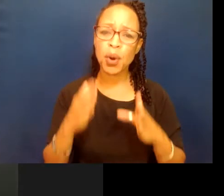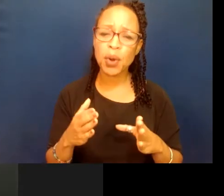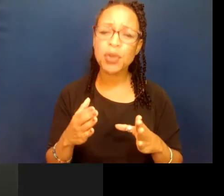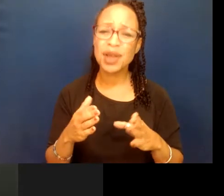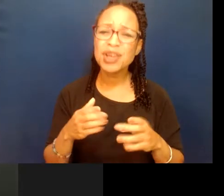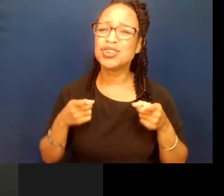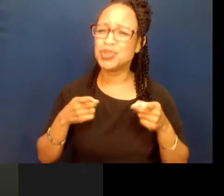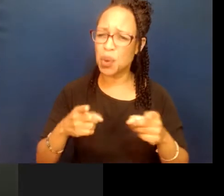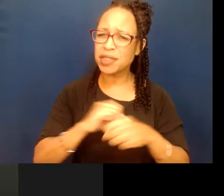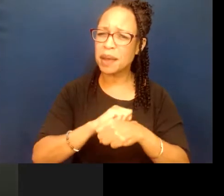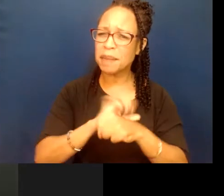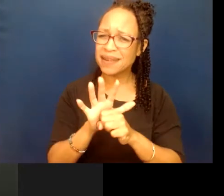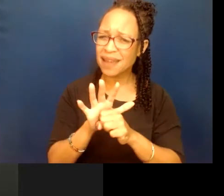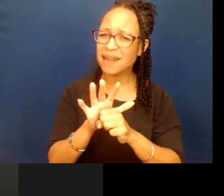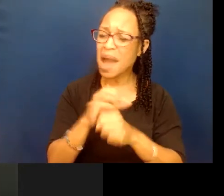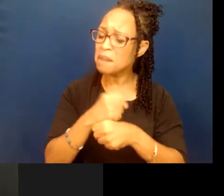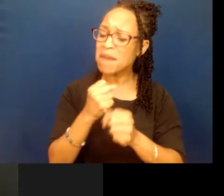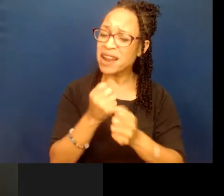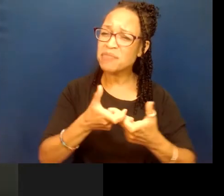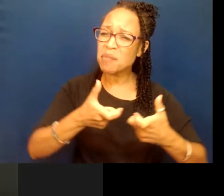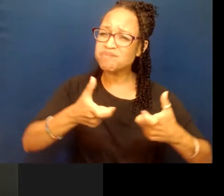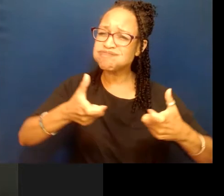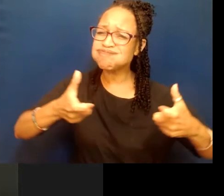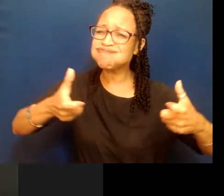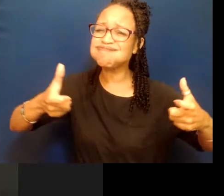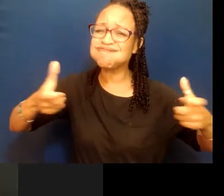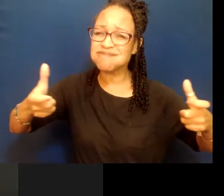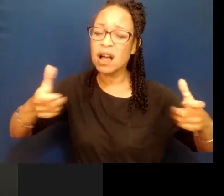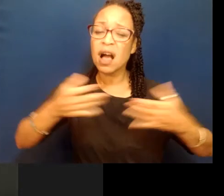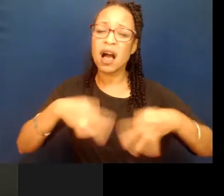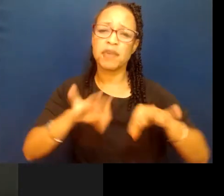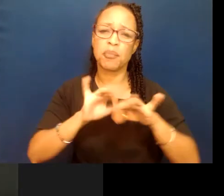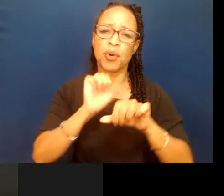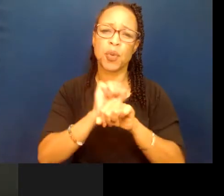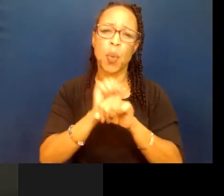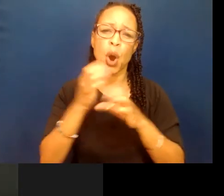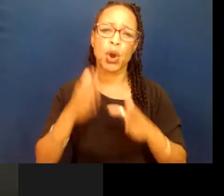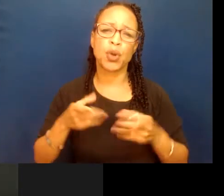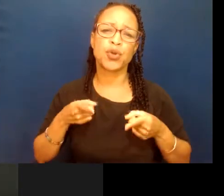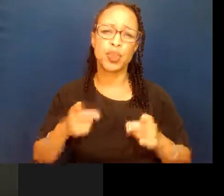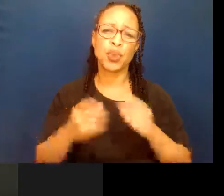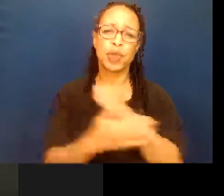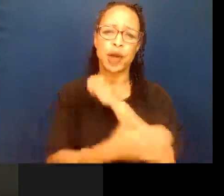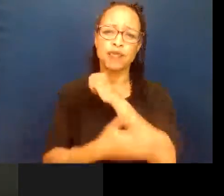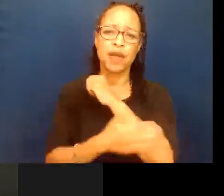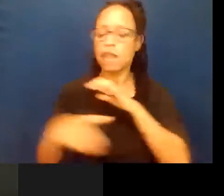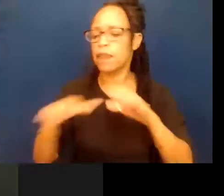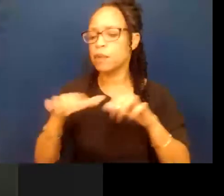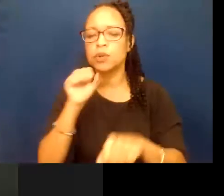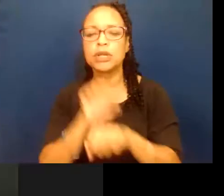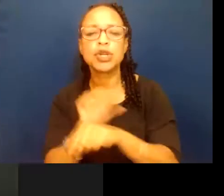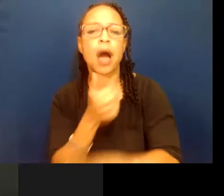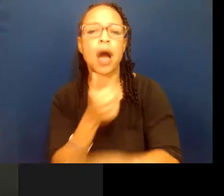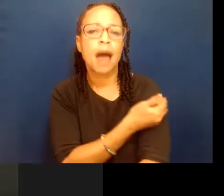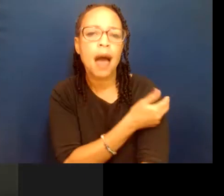pandemic, made up the large majority of essential workers throughout the country. You know, they were doing the jobs in hospitals.